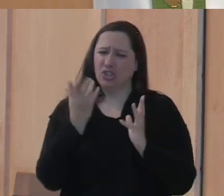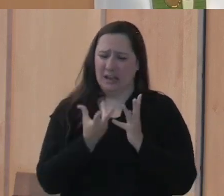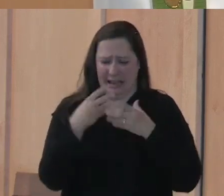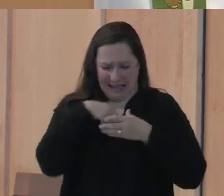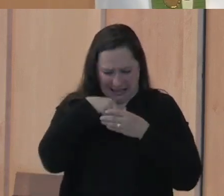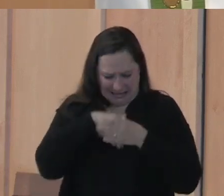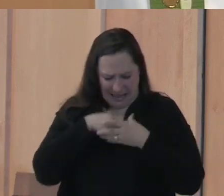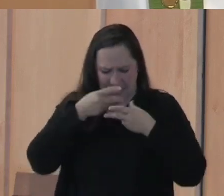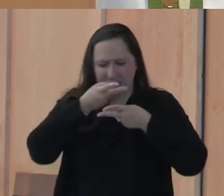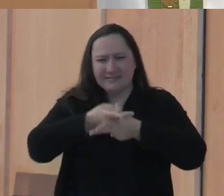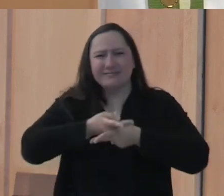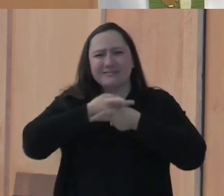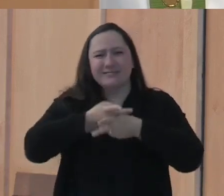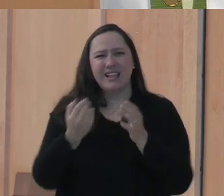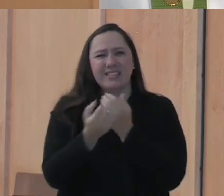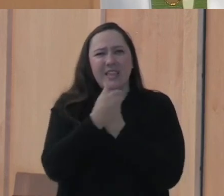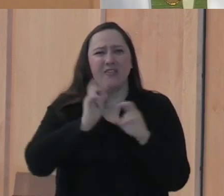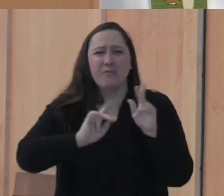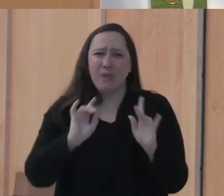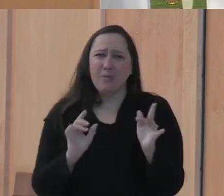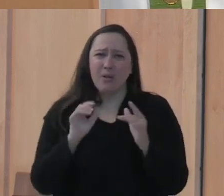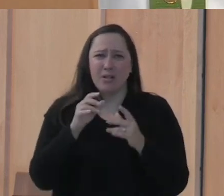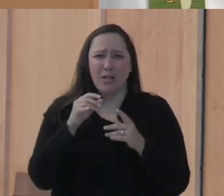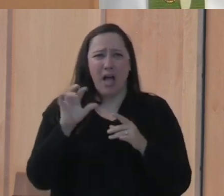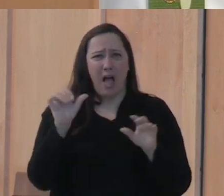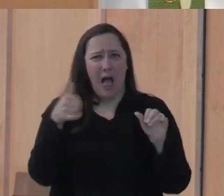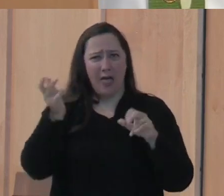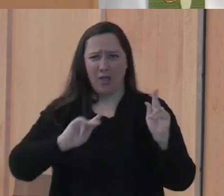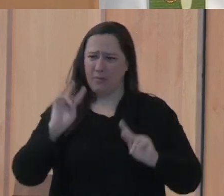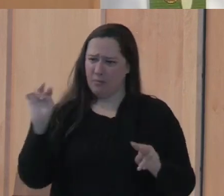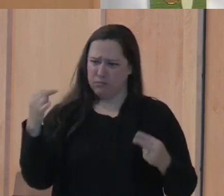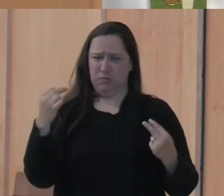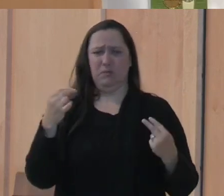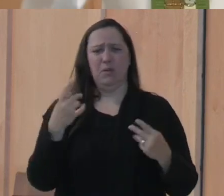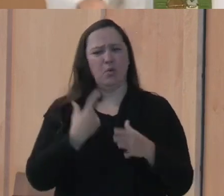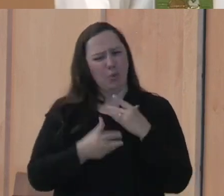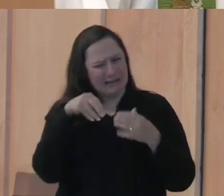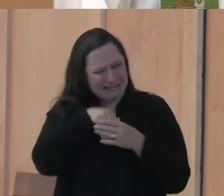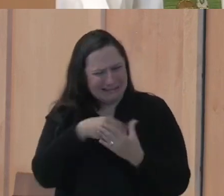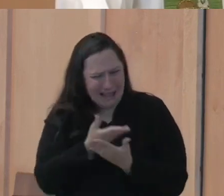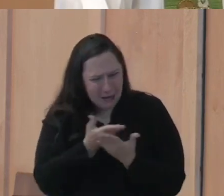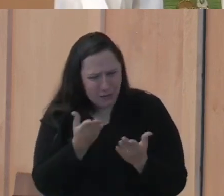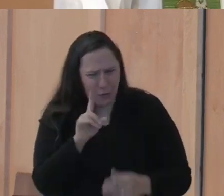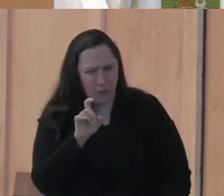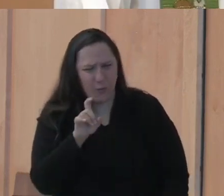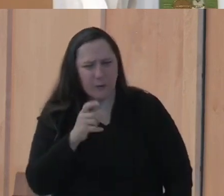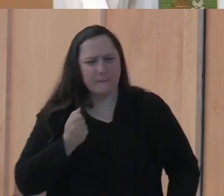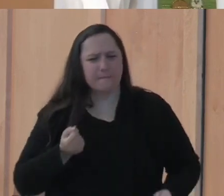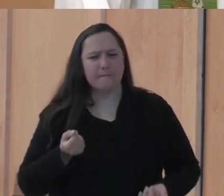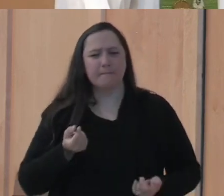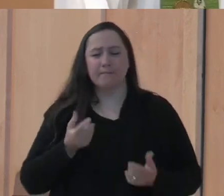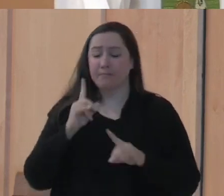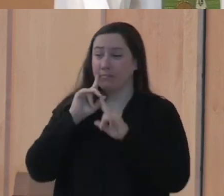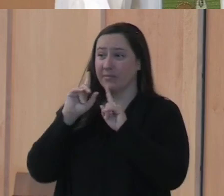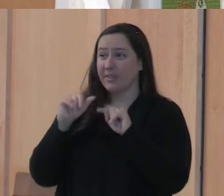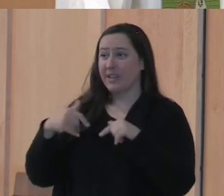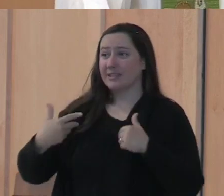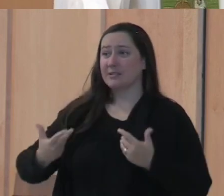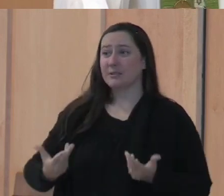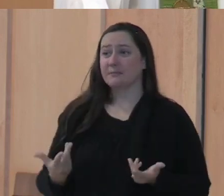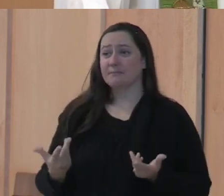care of and loving the people around you to such an extent that people say what in the world is planted in you? And the simple answer is